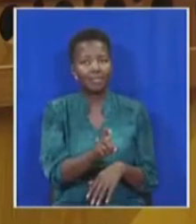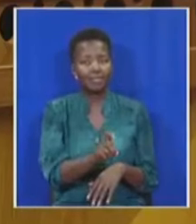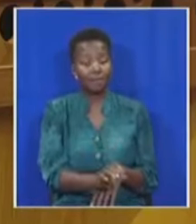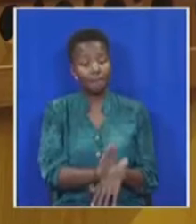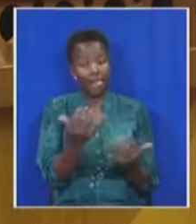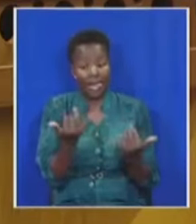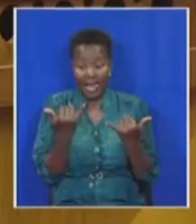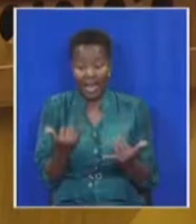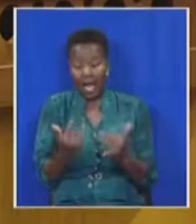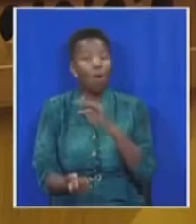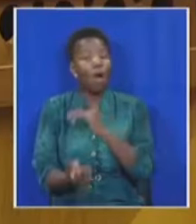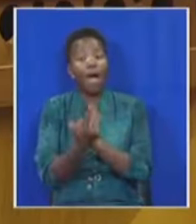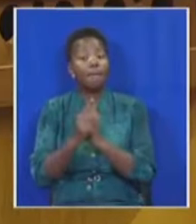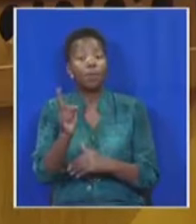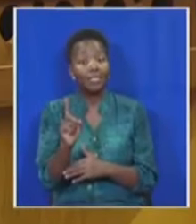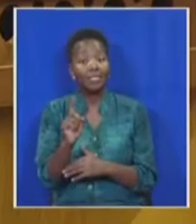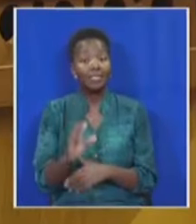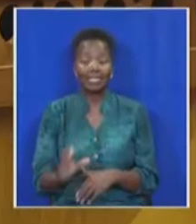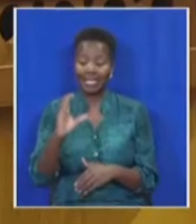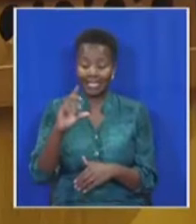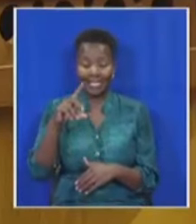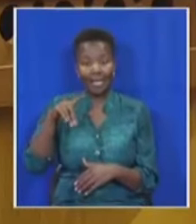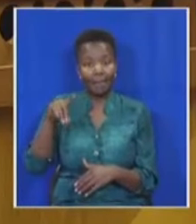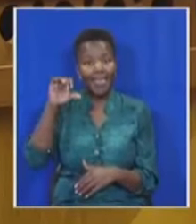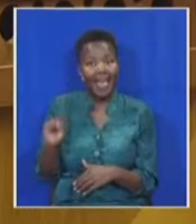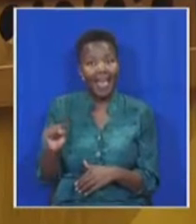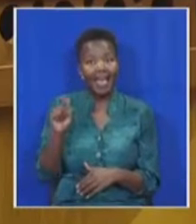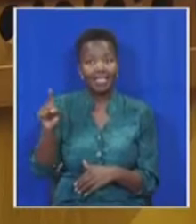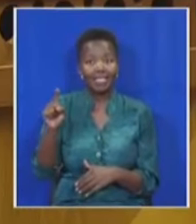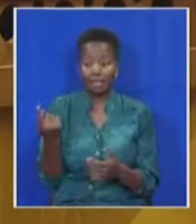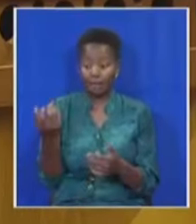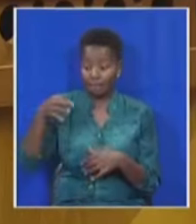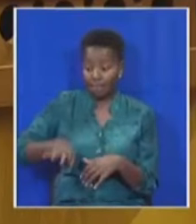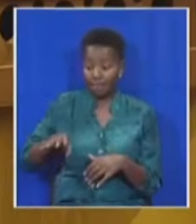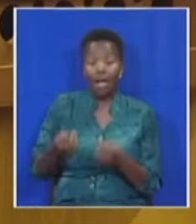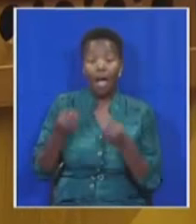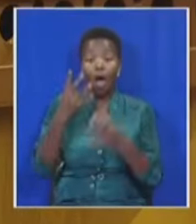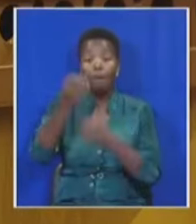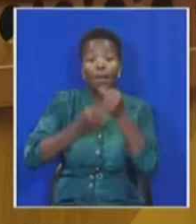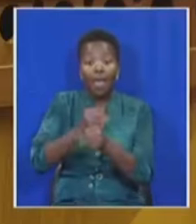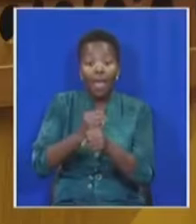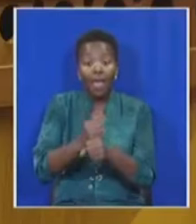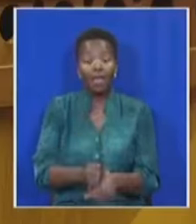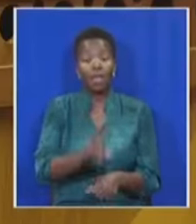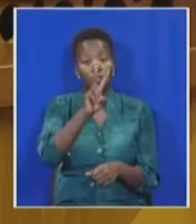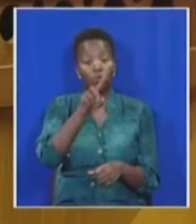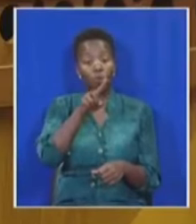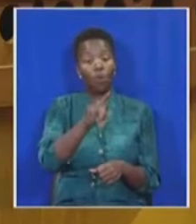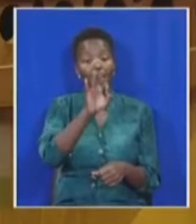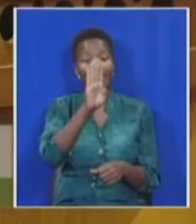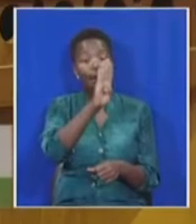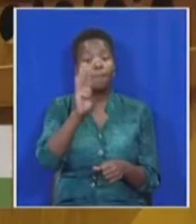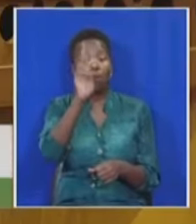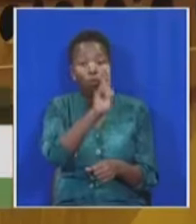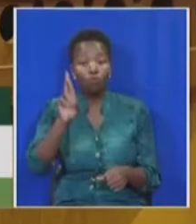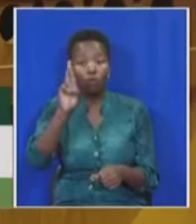happening is that CPS is receiving 2.3 billion rands of our money as South Africans We